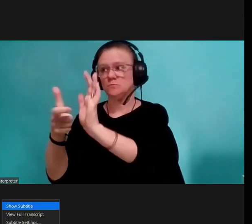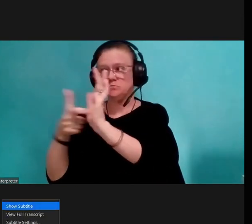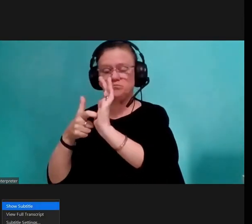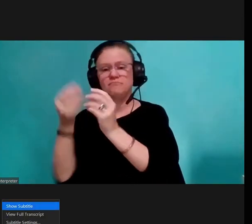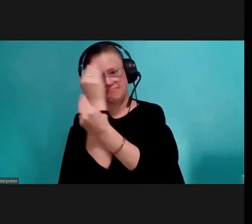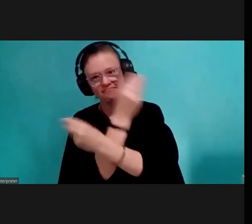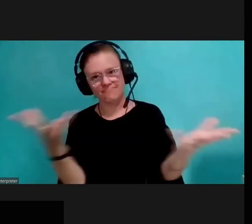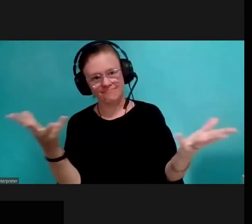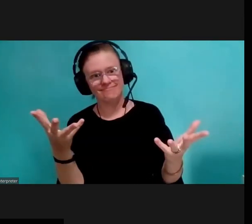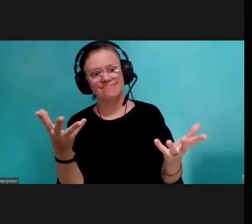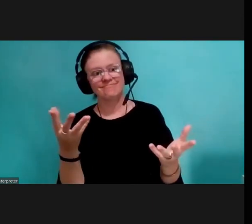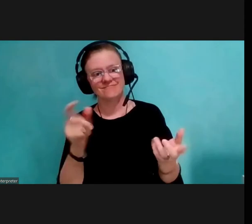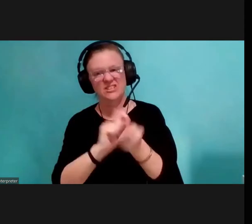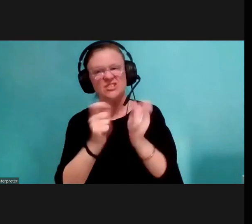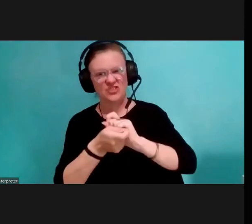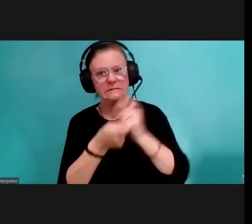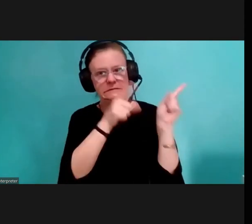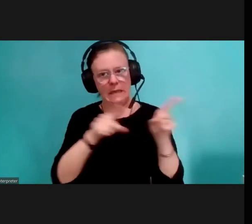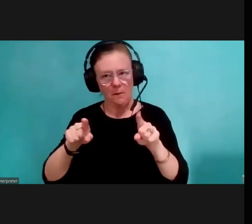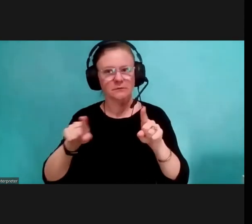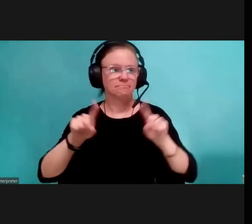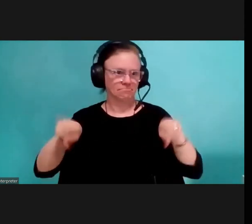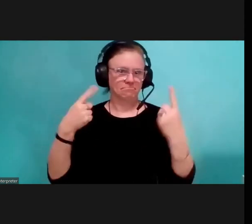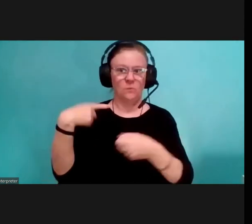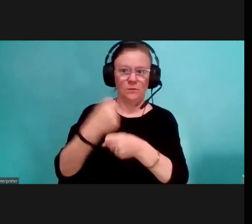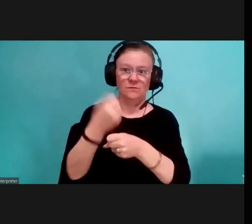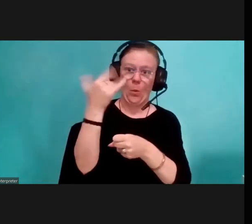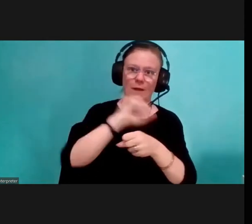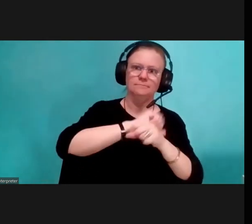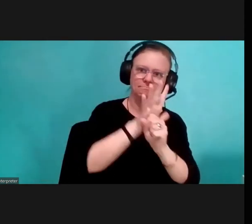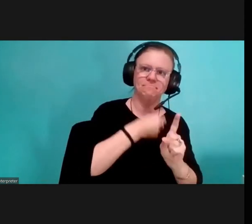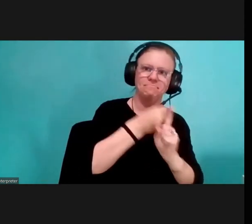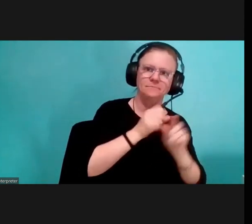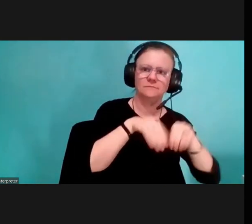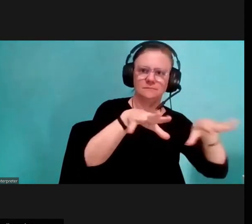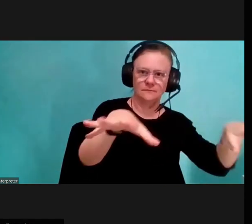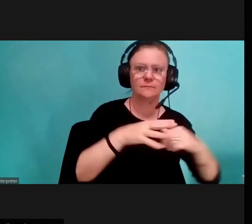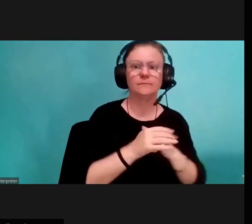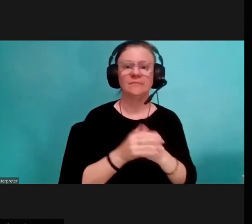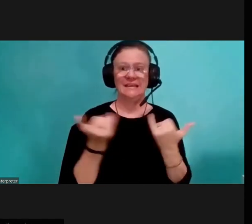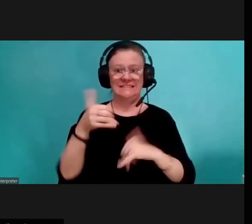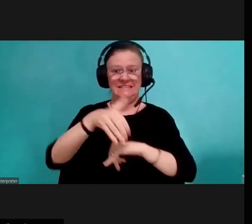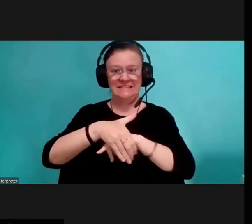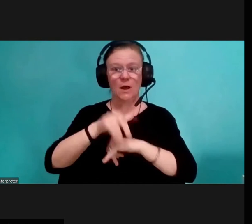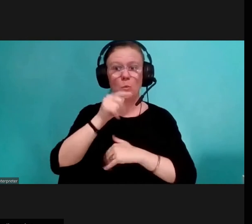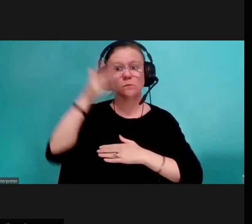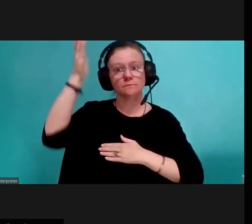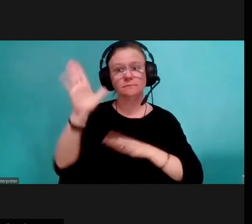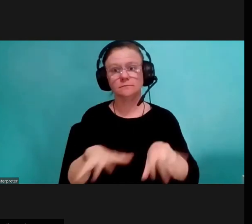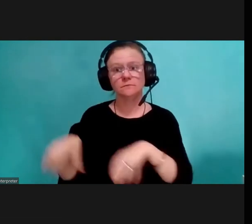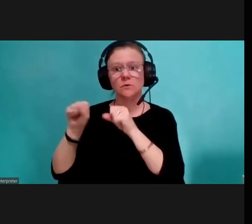due to the coronavirus pandemic. Well, guiding us through this presentation tonight will be Sean Smith,